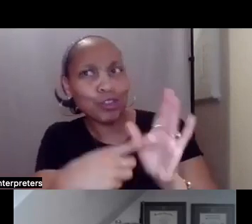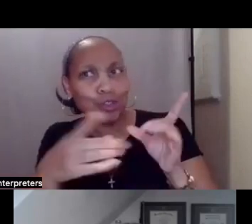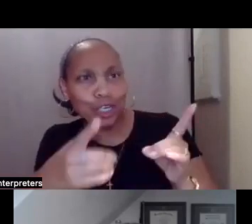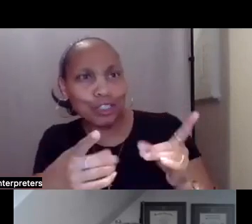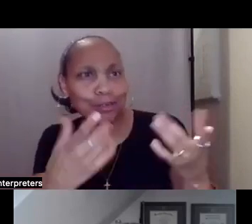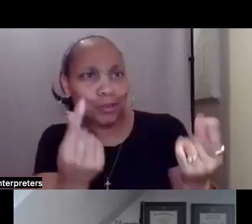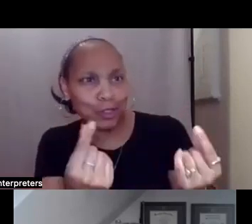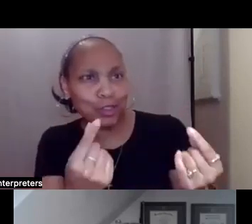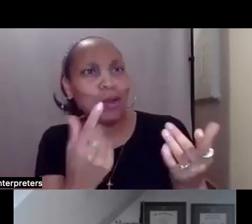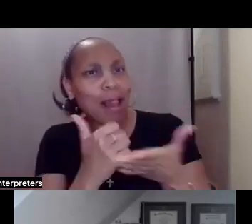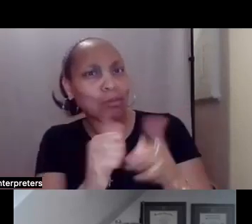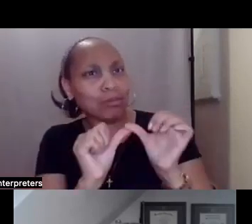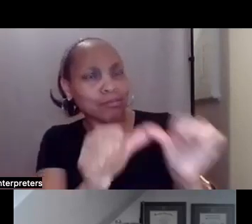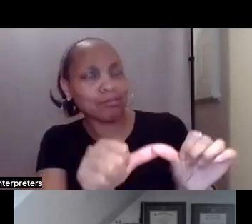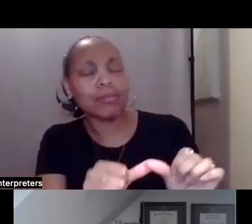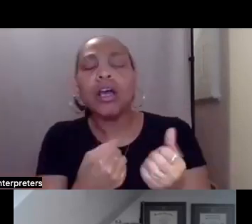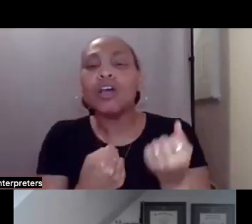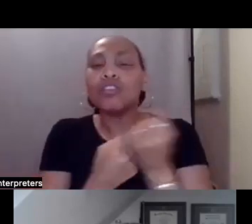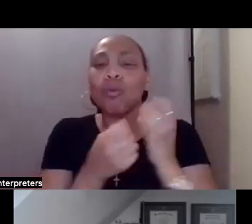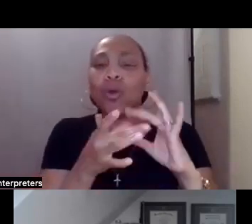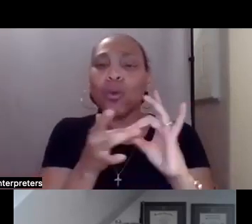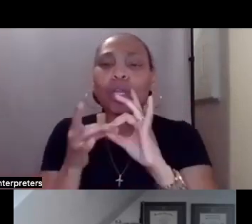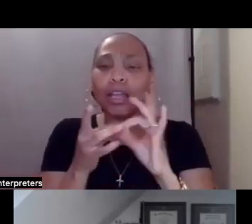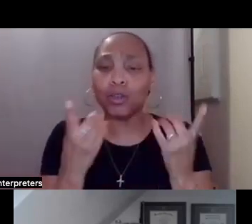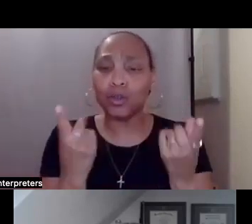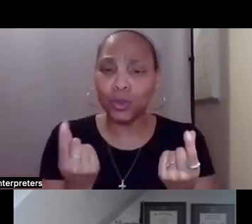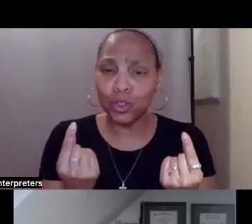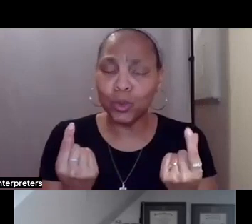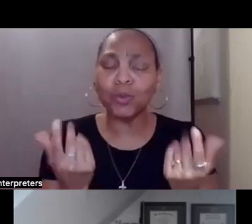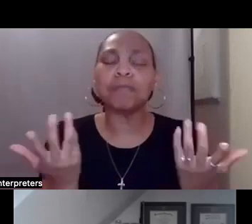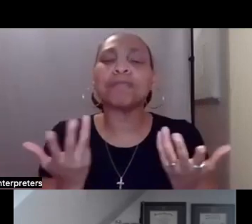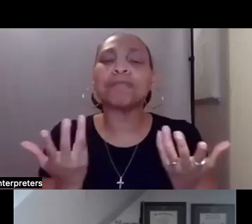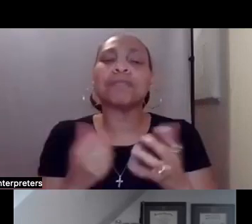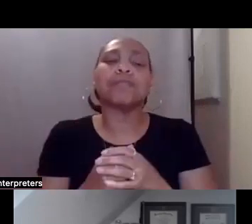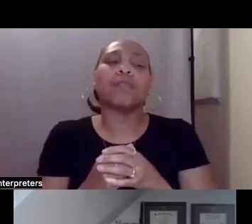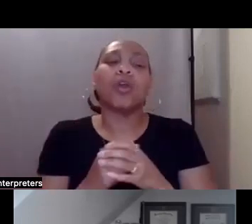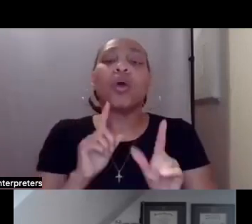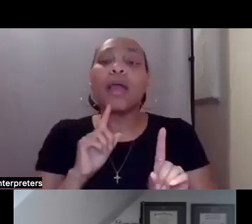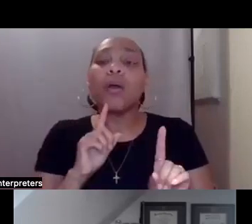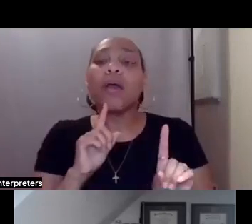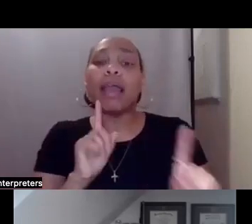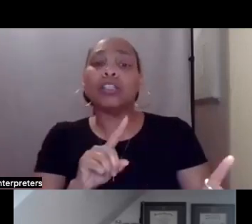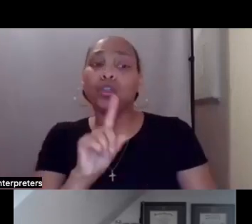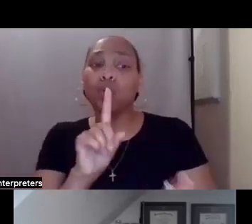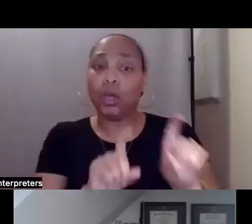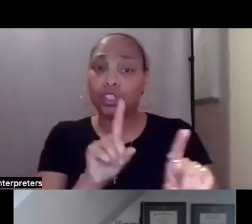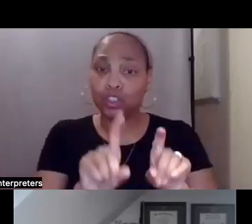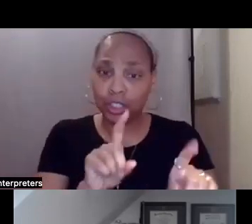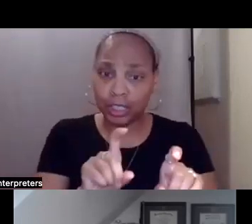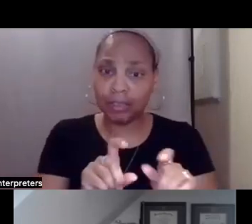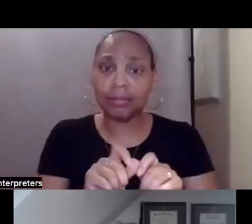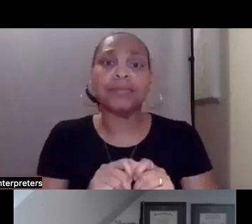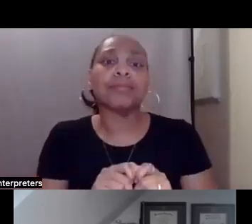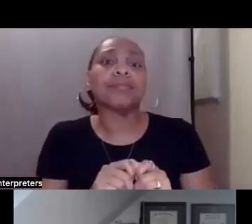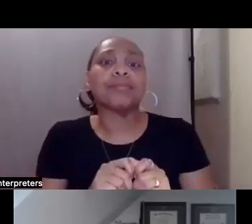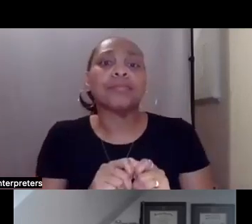wonderful things your support coordinator can do for you. One of the great services we provide is that we answer questions and we're, and we're there. So